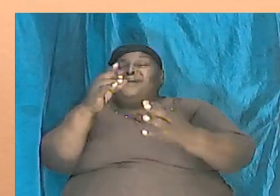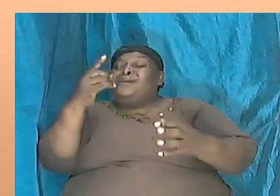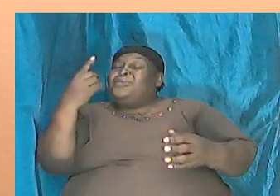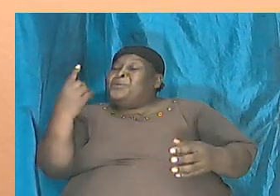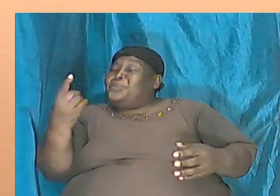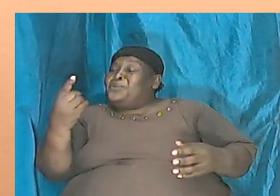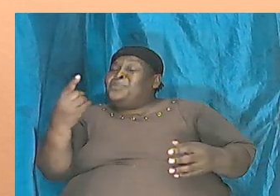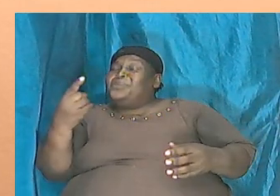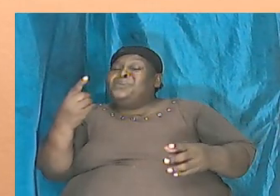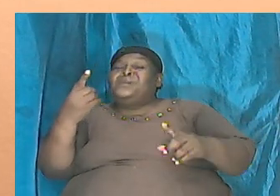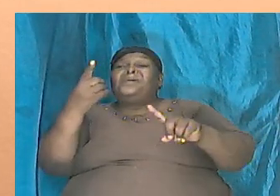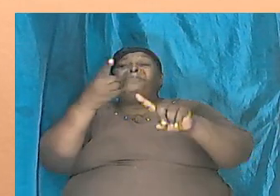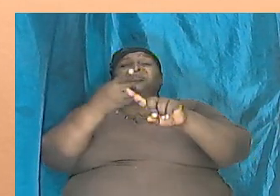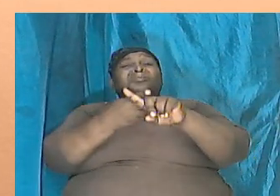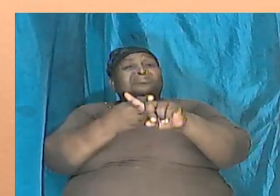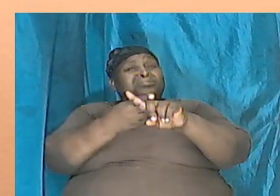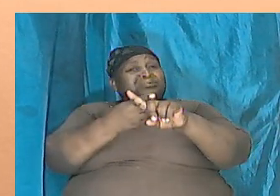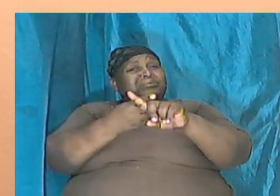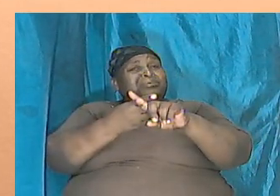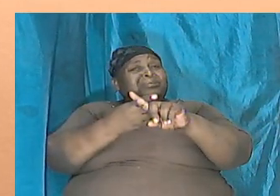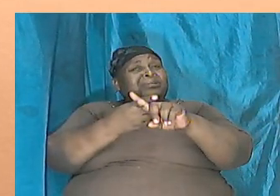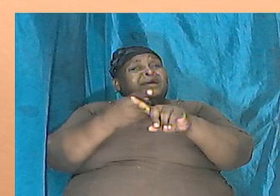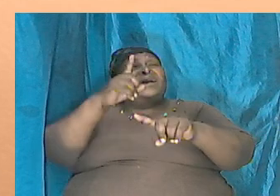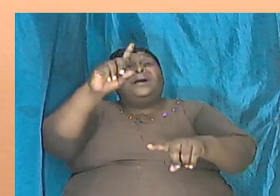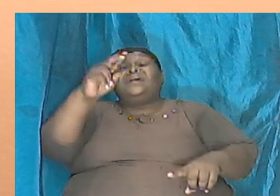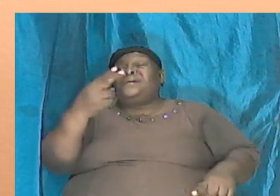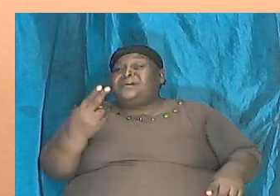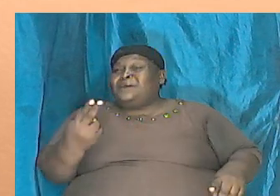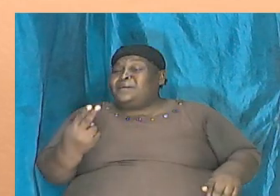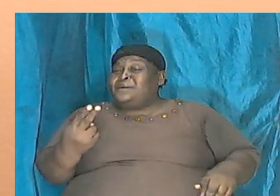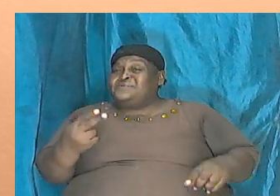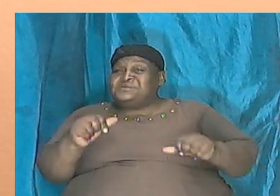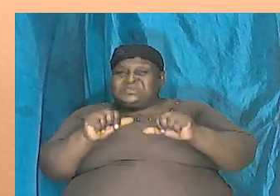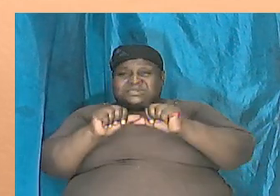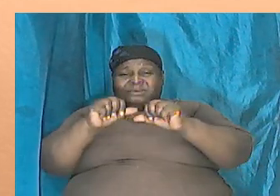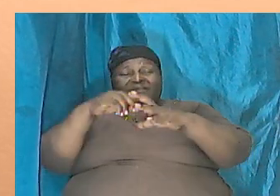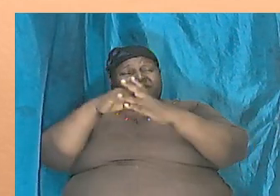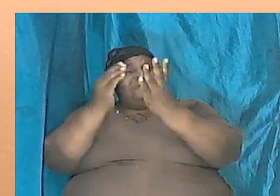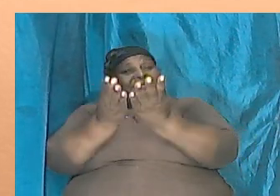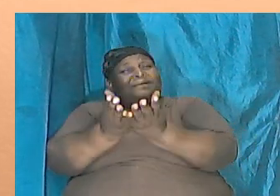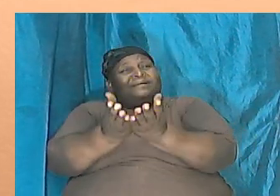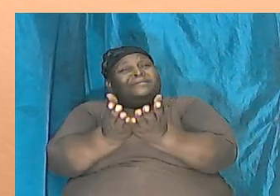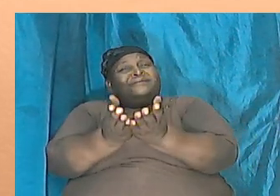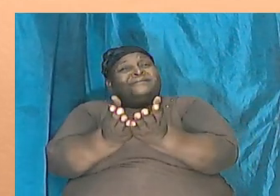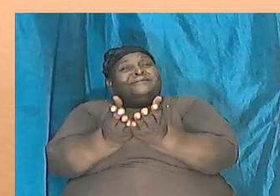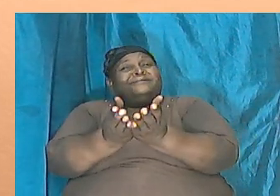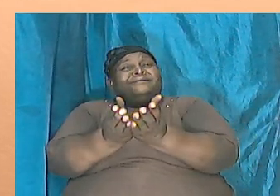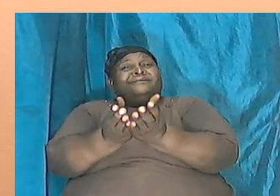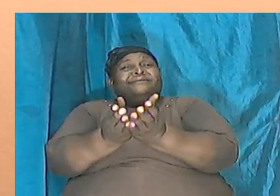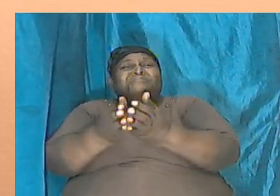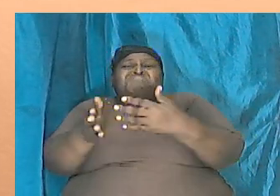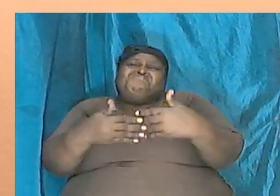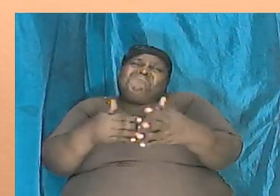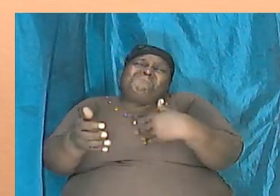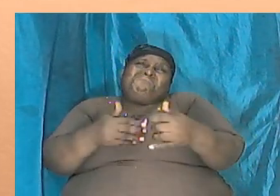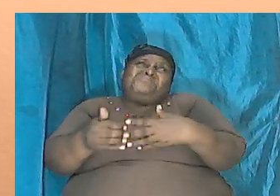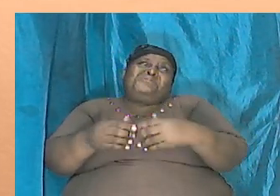a month and a half they spend everything in a month and a half it probably grow two feet